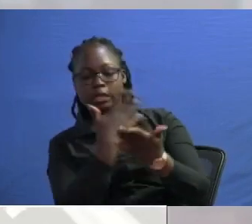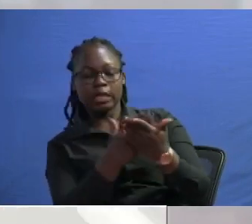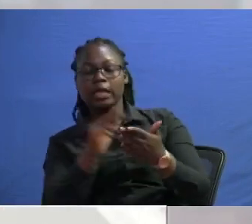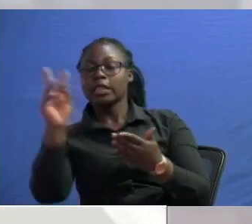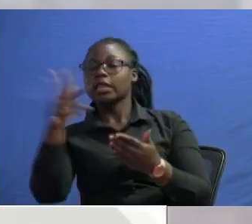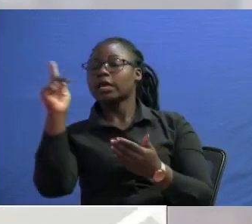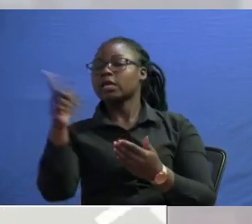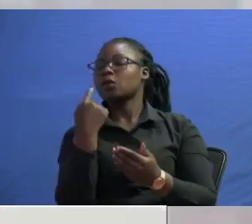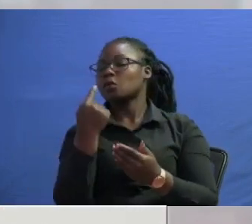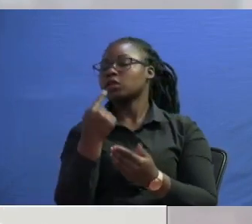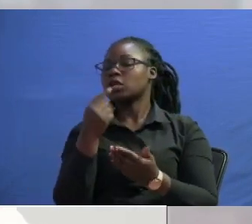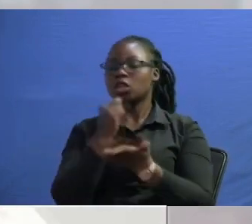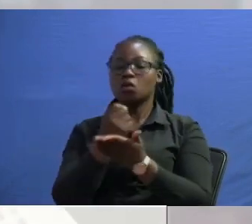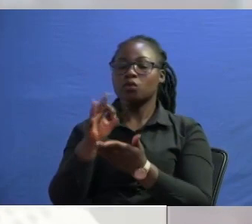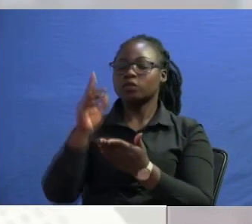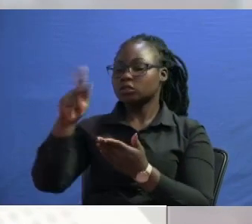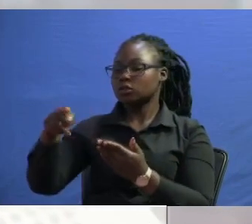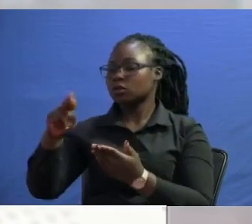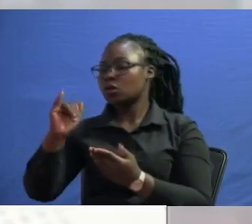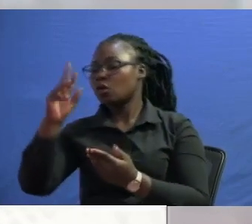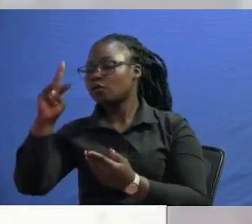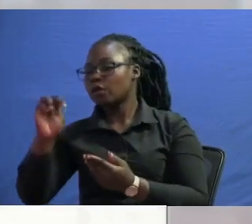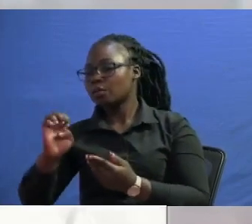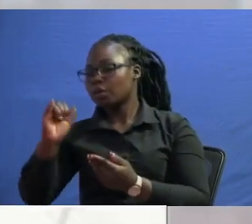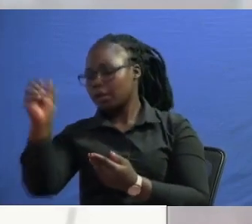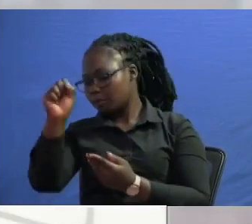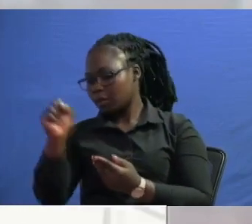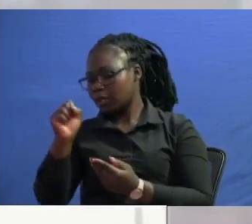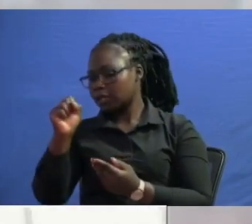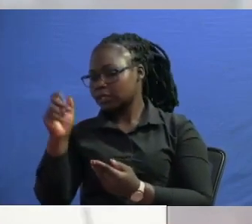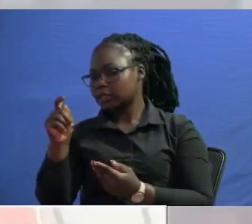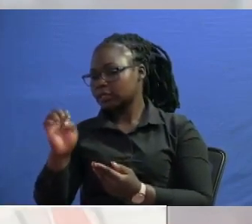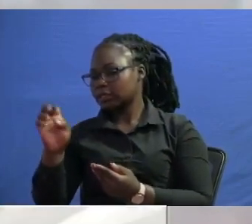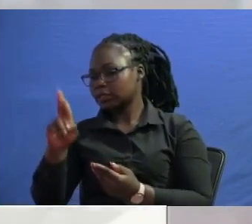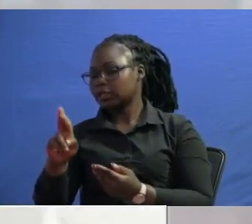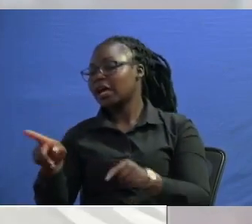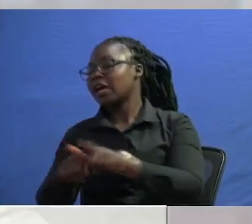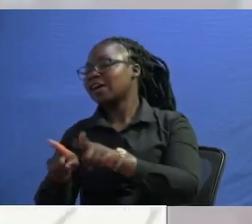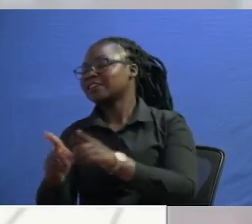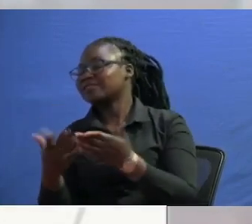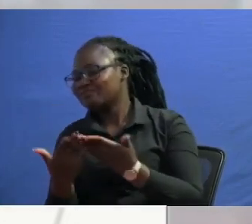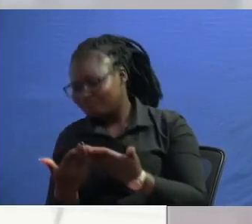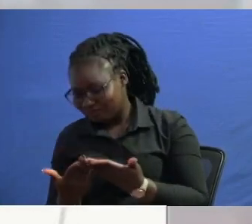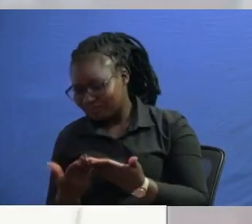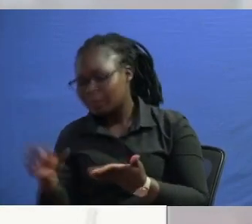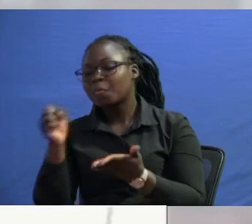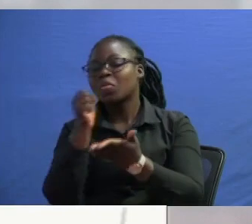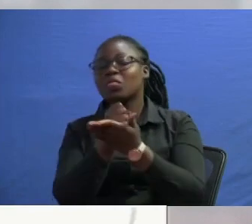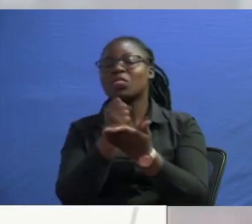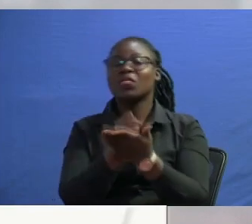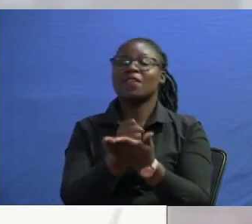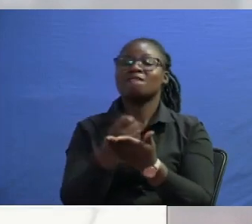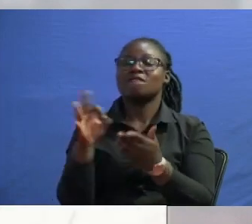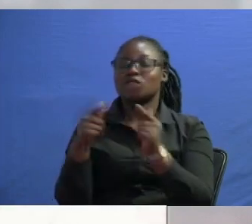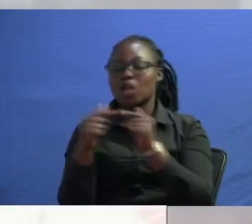kwanza office of prime prime minister then and of course the the office of of